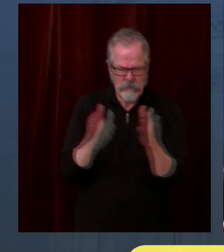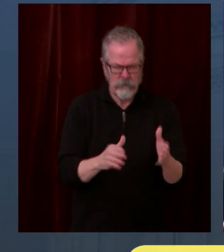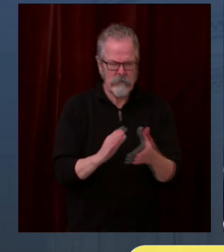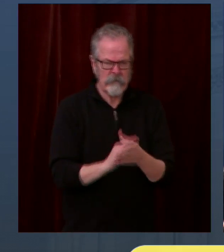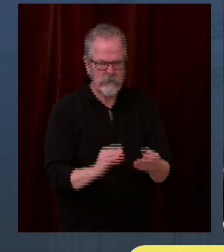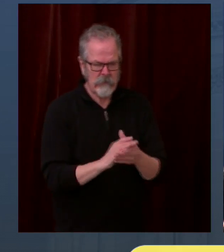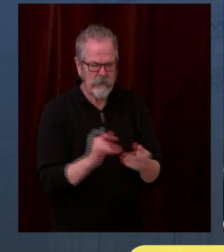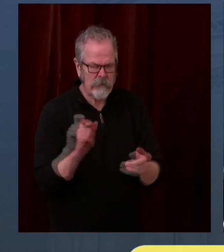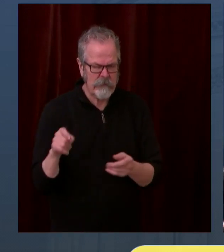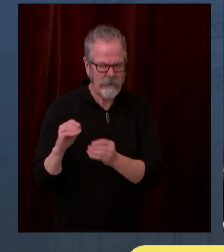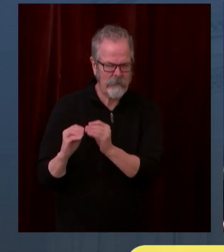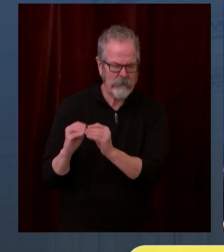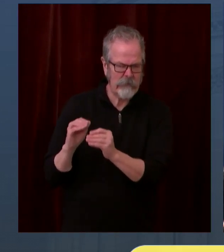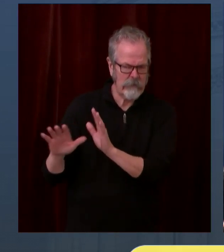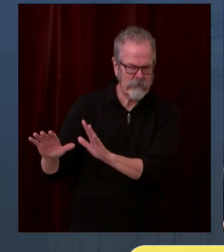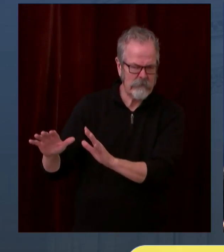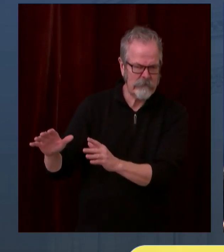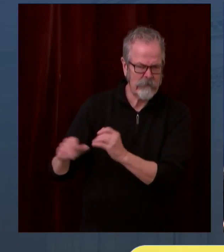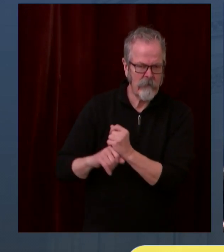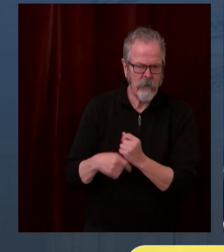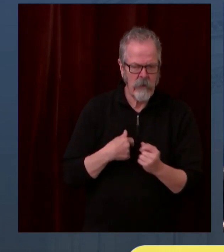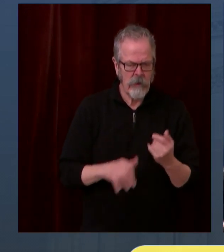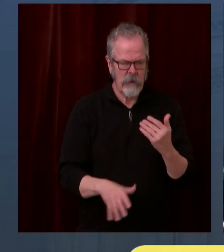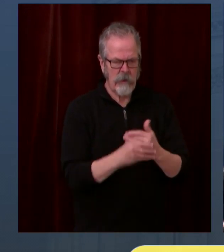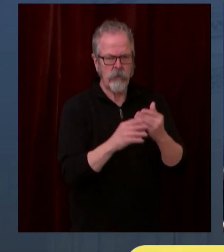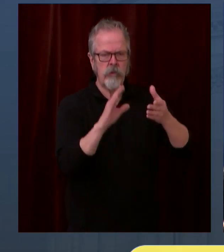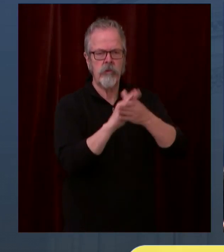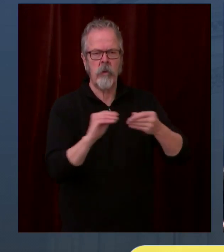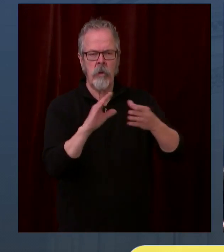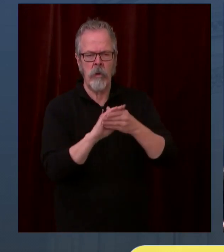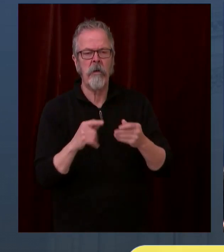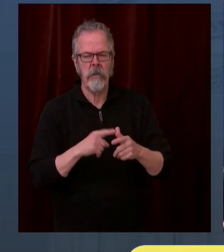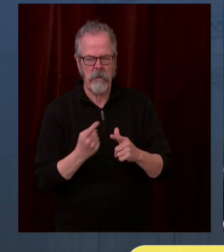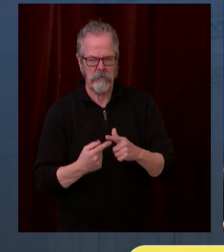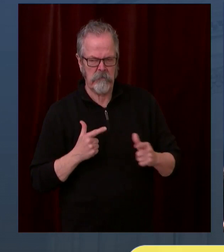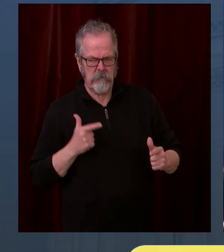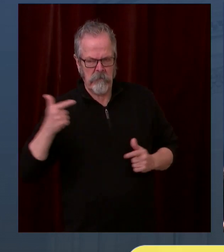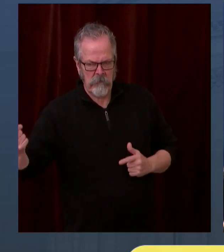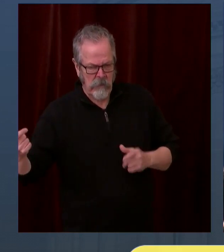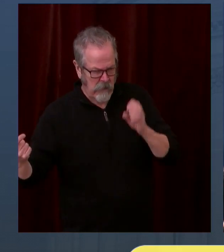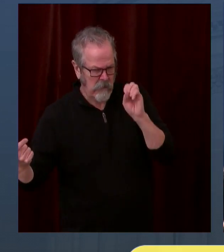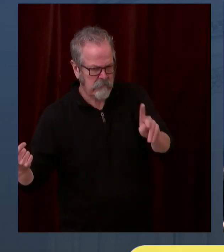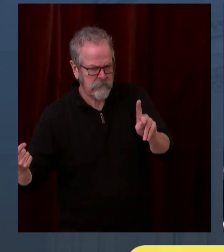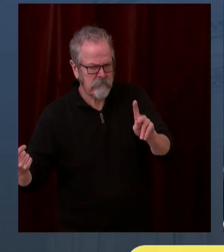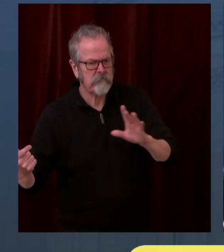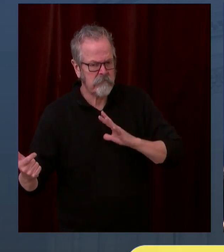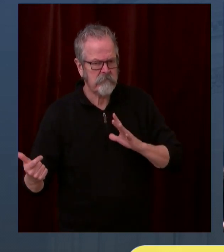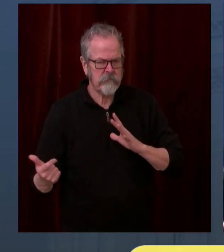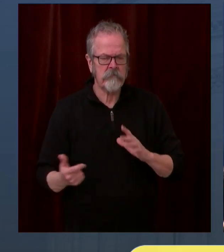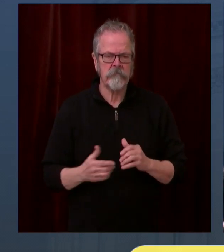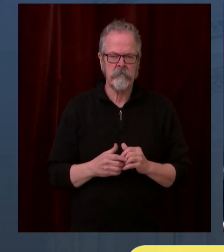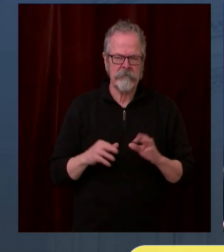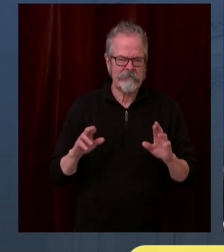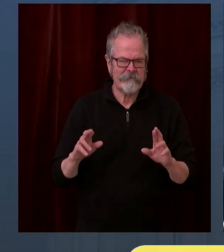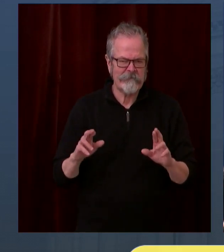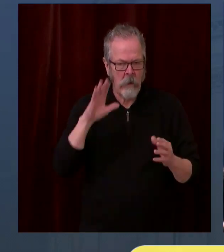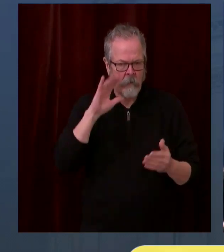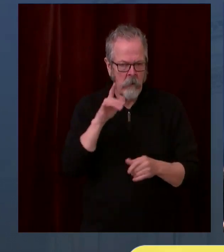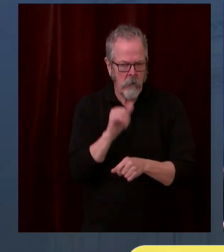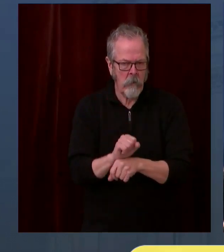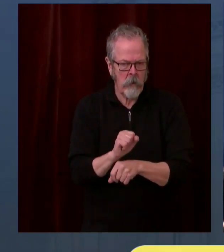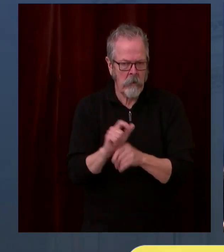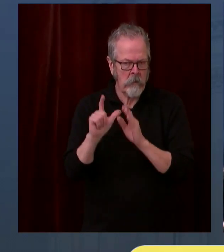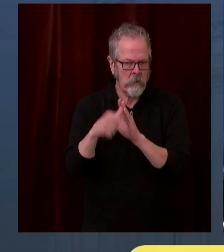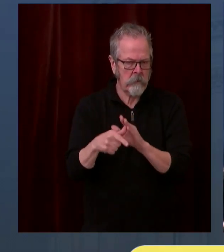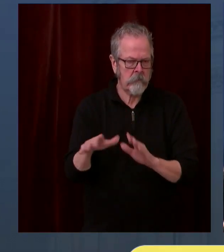bit later. I have a couple more comments, and let's see if we can get a better connection. So I'm going to ask Emily to work